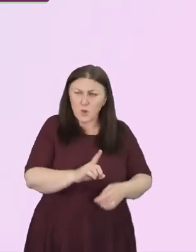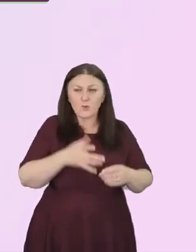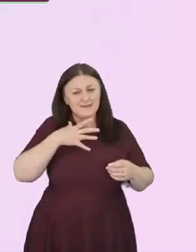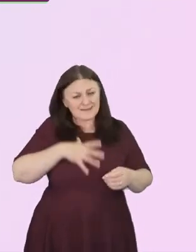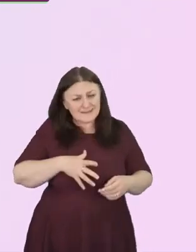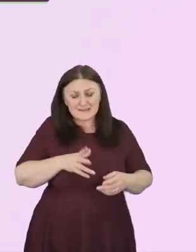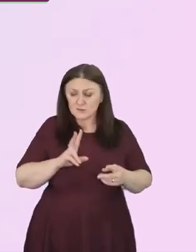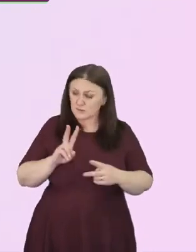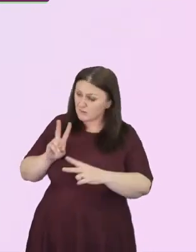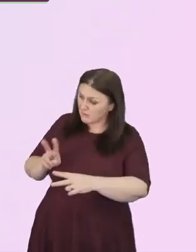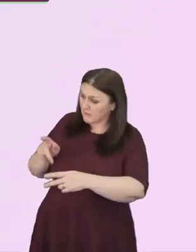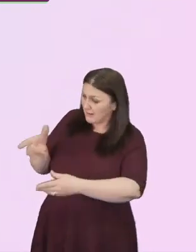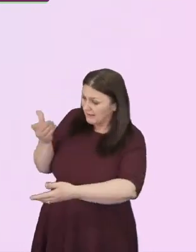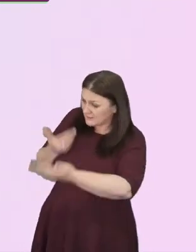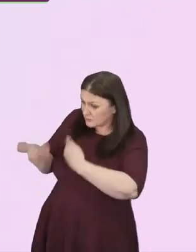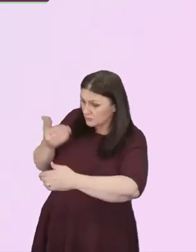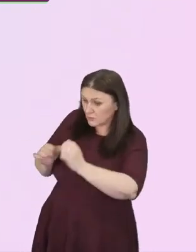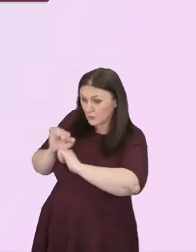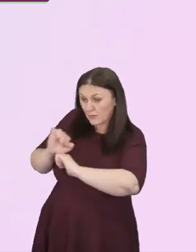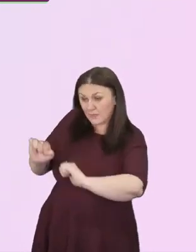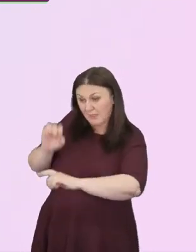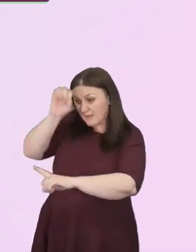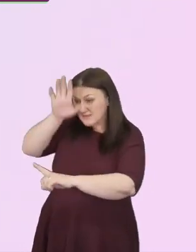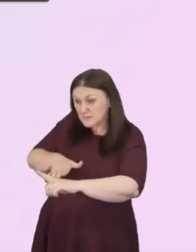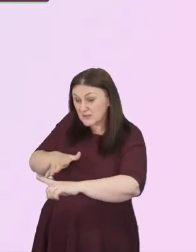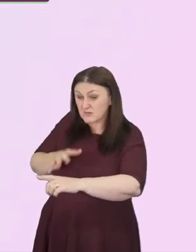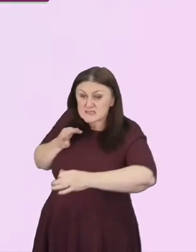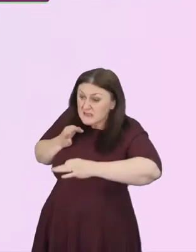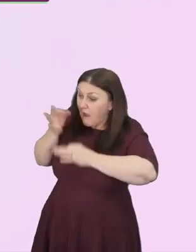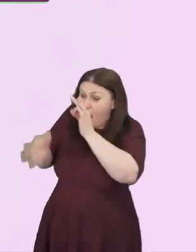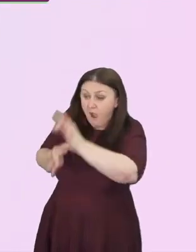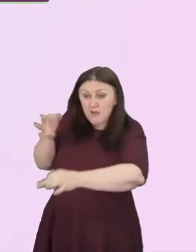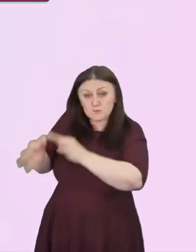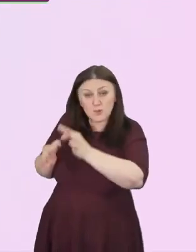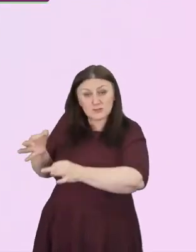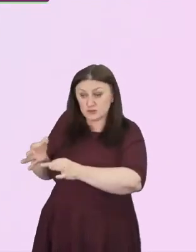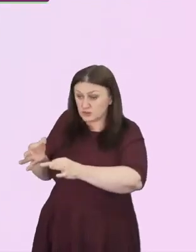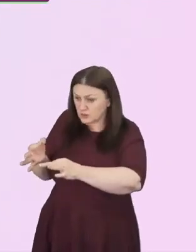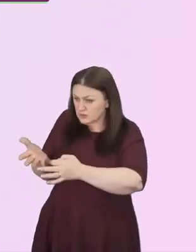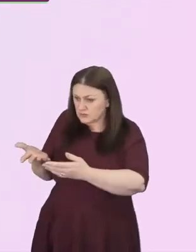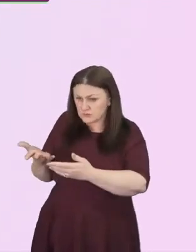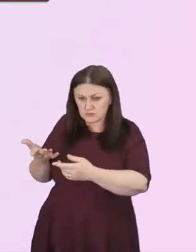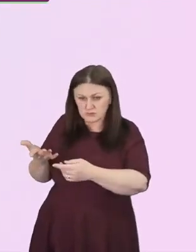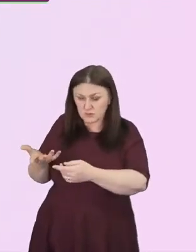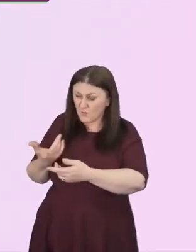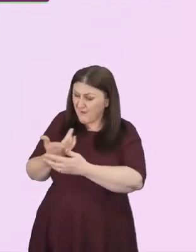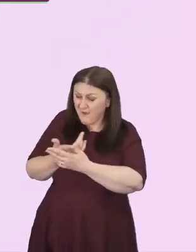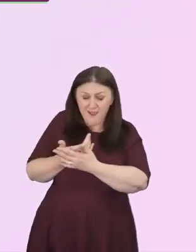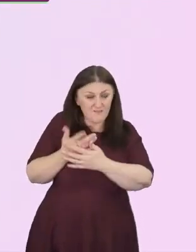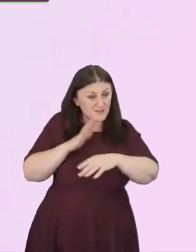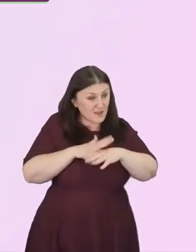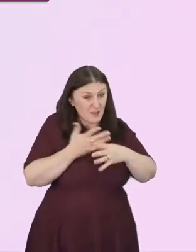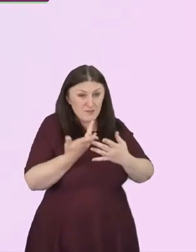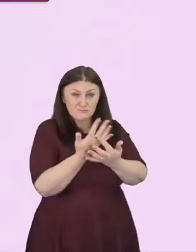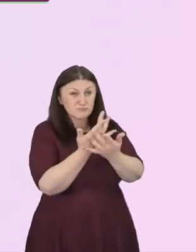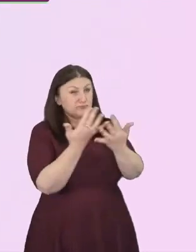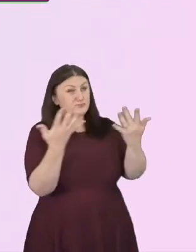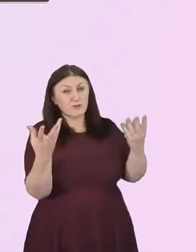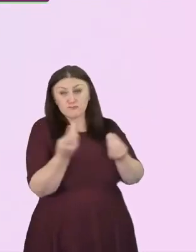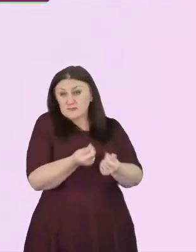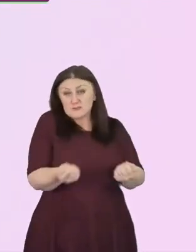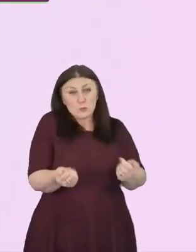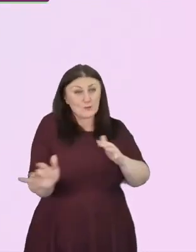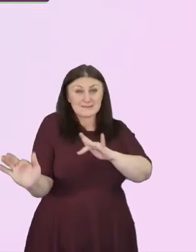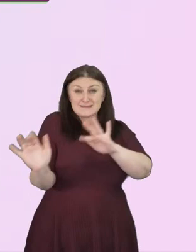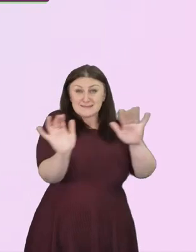colour. Ask questions. We live in a time that is rich in resources. Secondly,